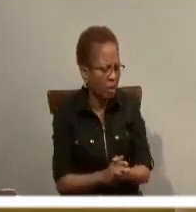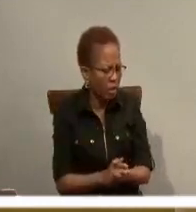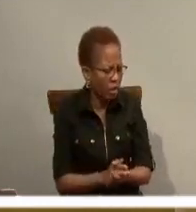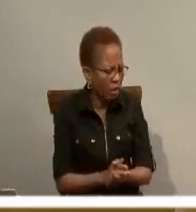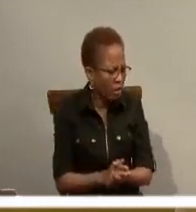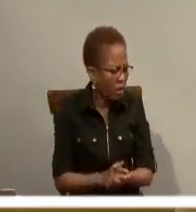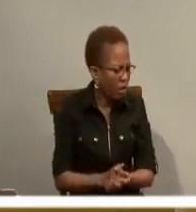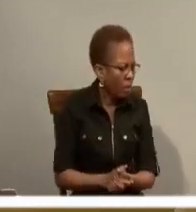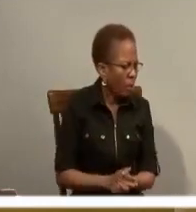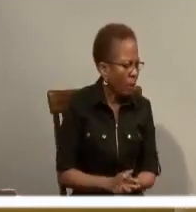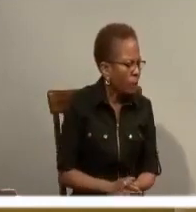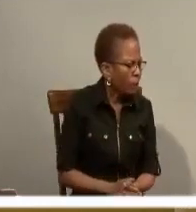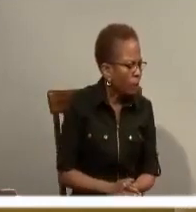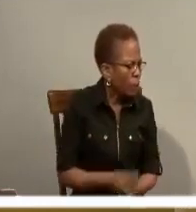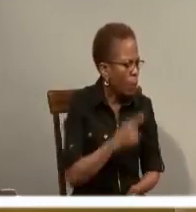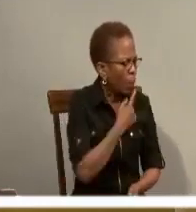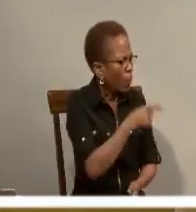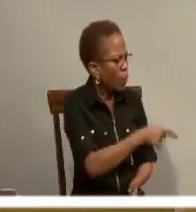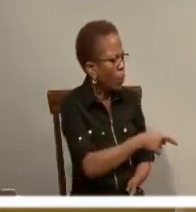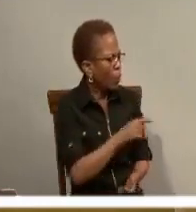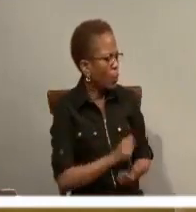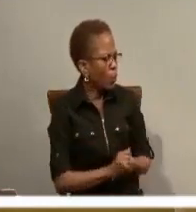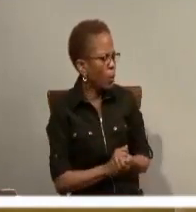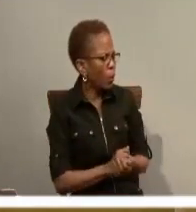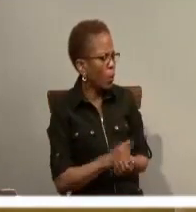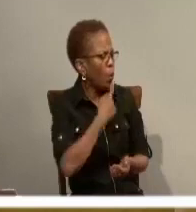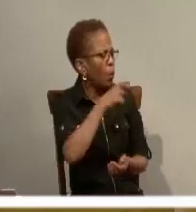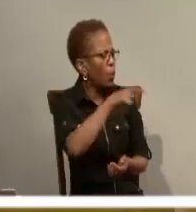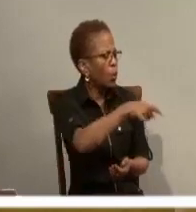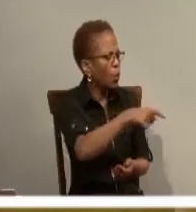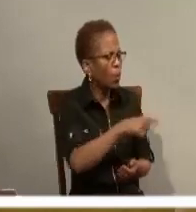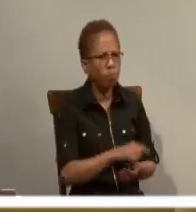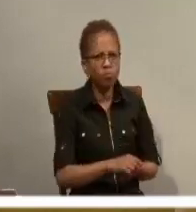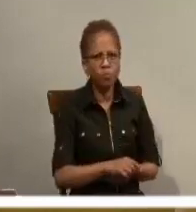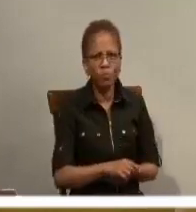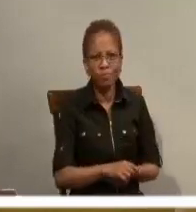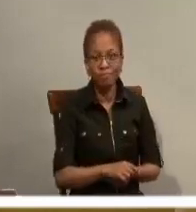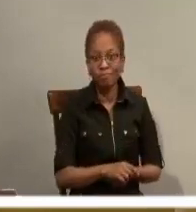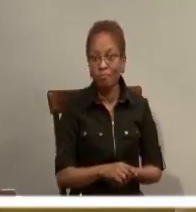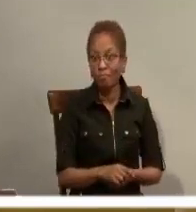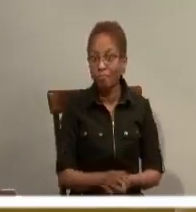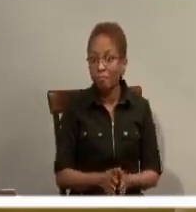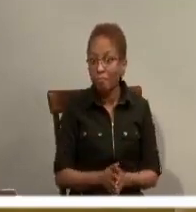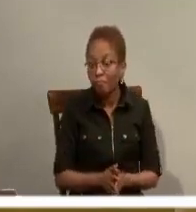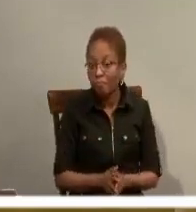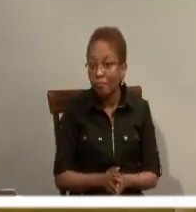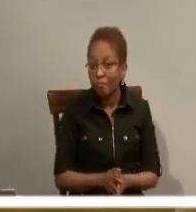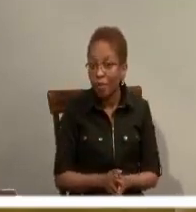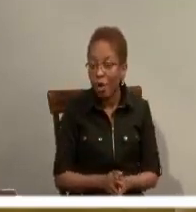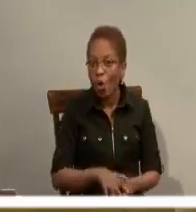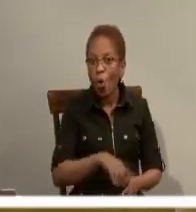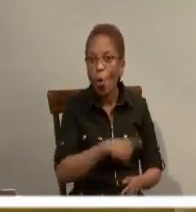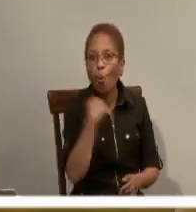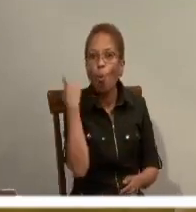text, brothers and sisters, is one of these incredible, somber wake-up calls for us.